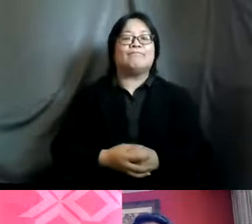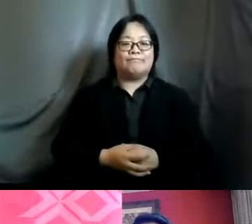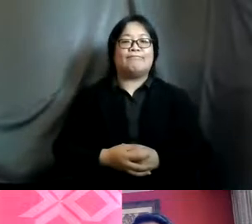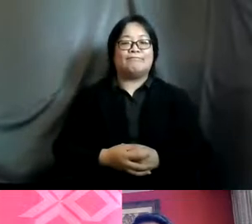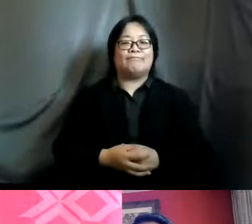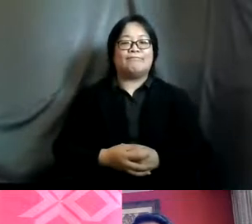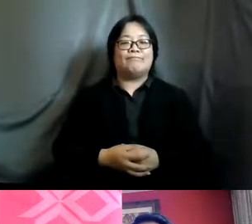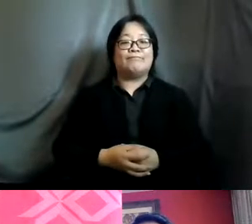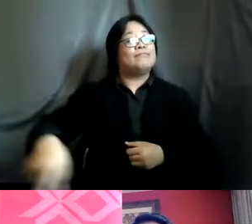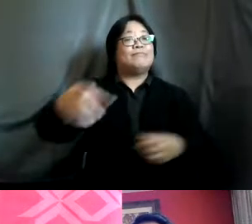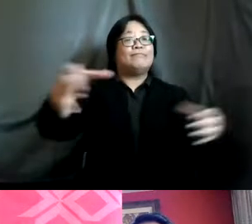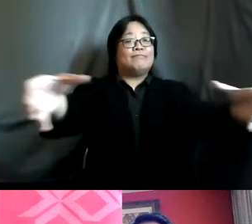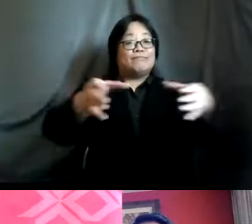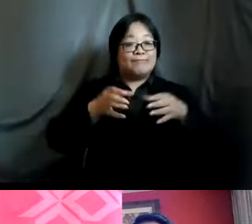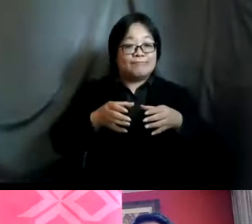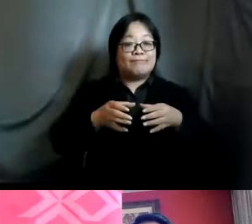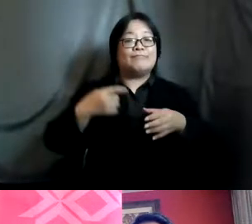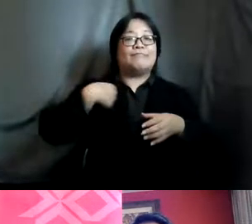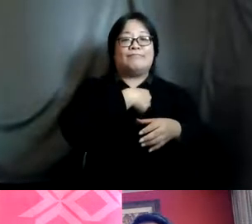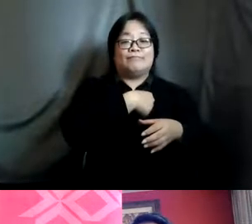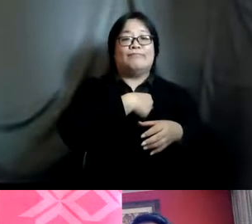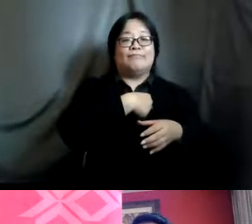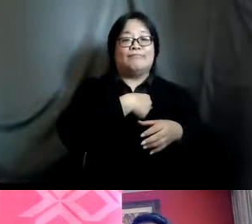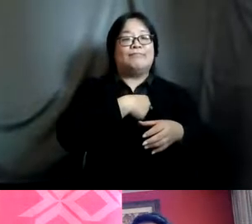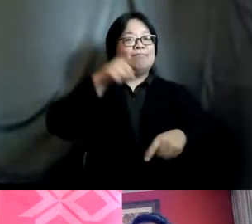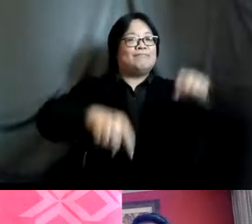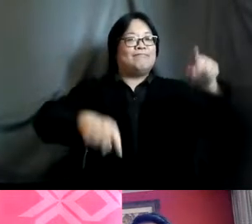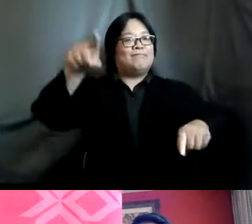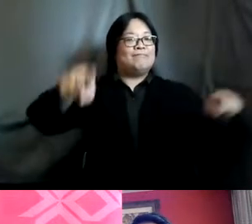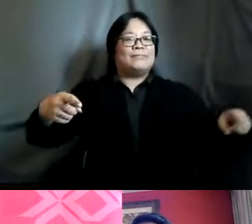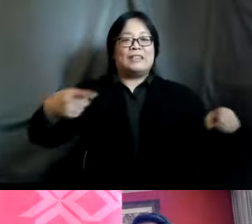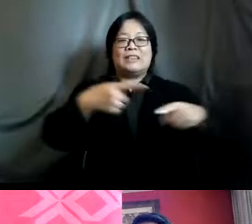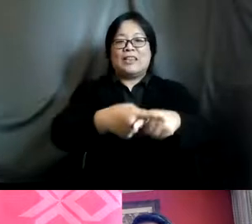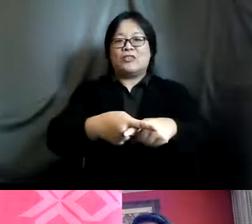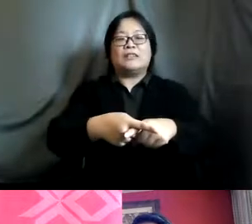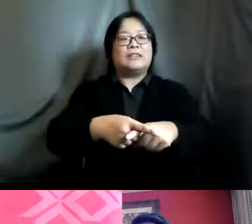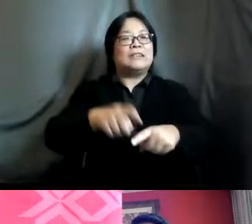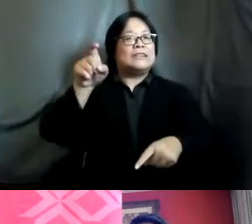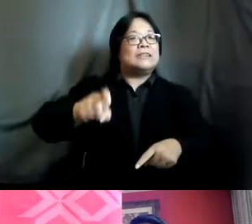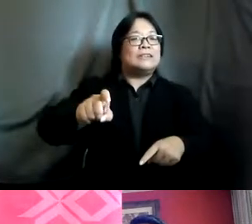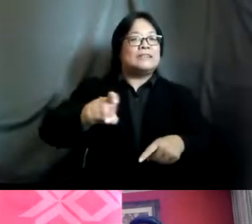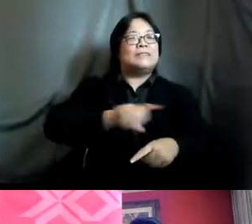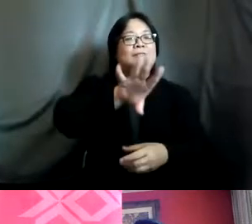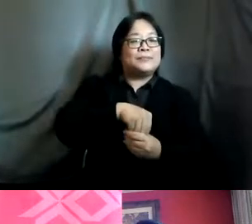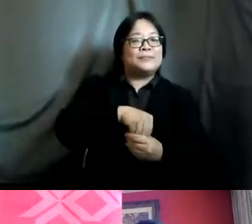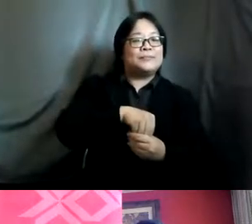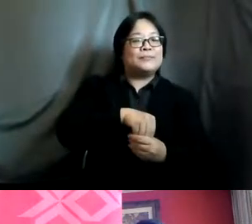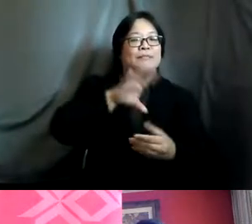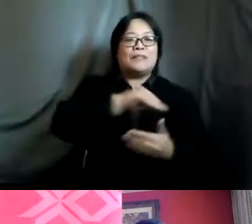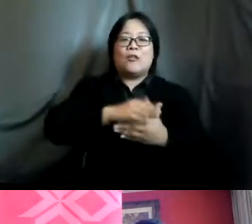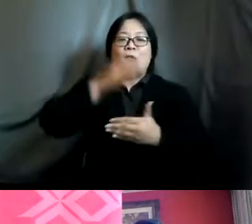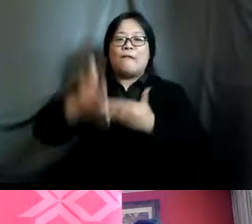together we represent a multilateral cross-section of actors needed to finally put an end to these violations